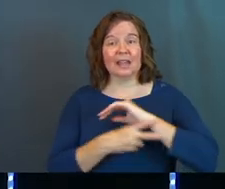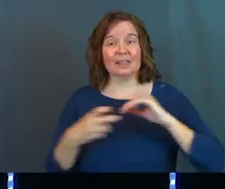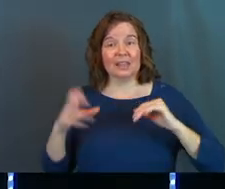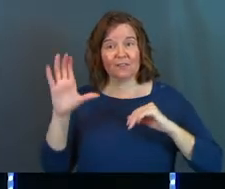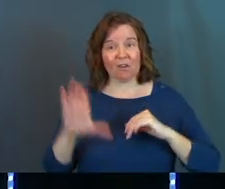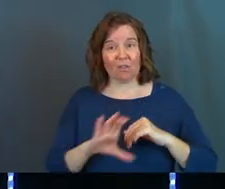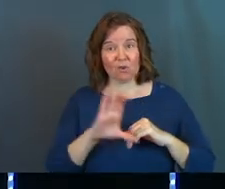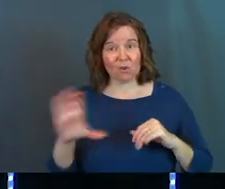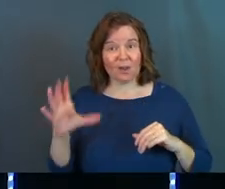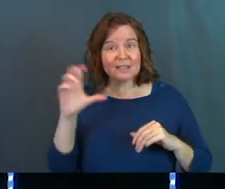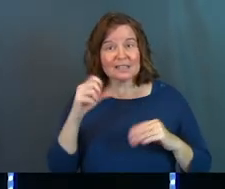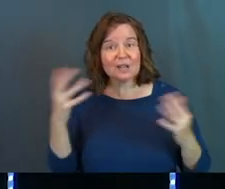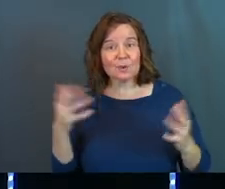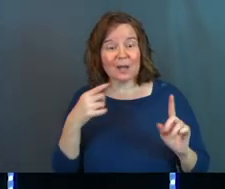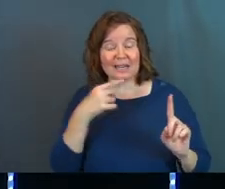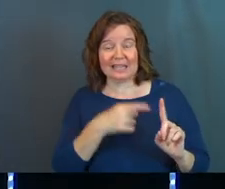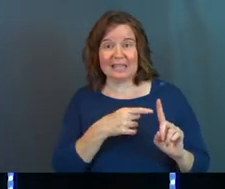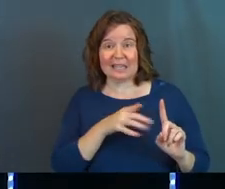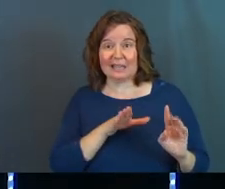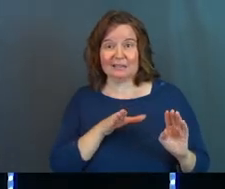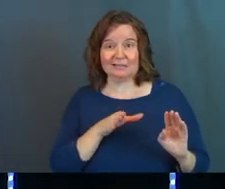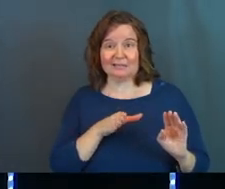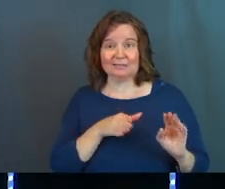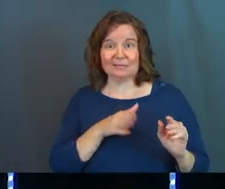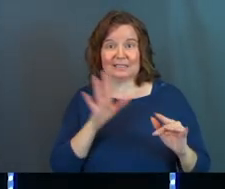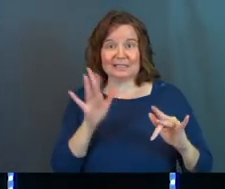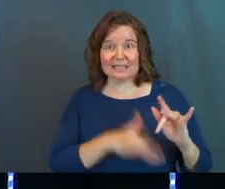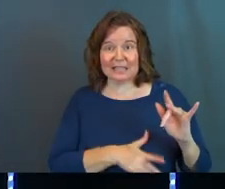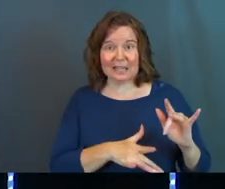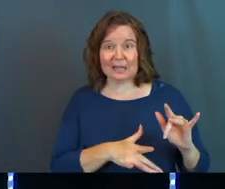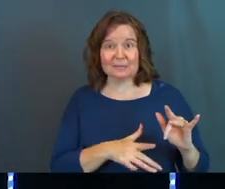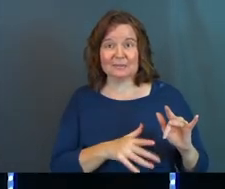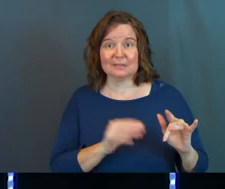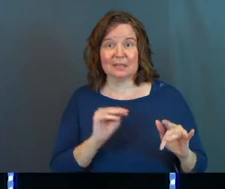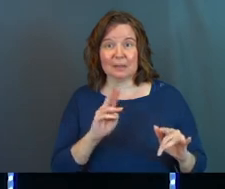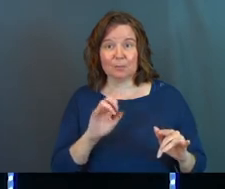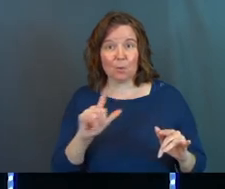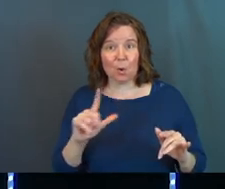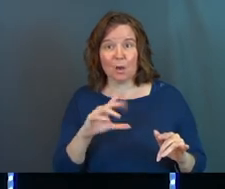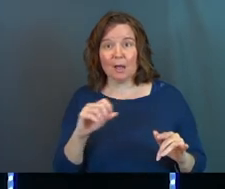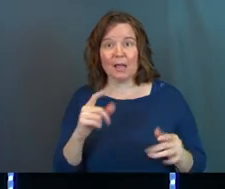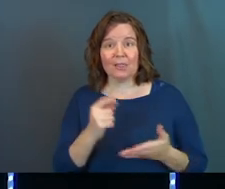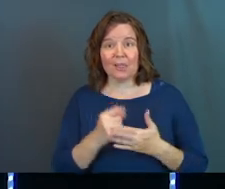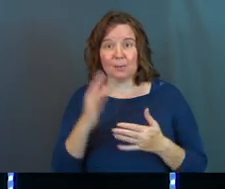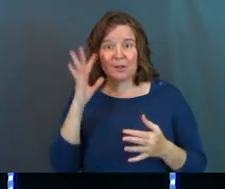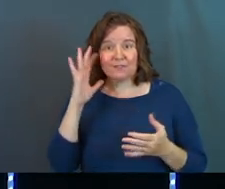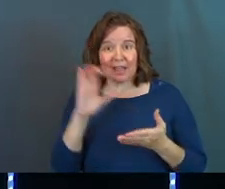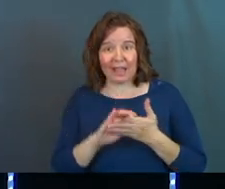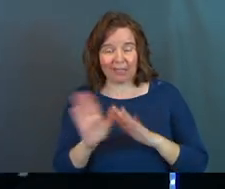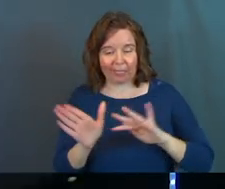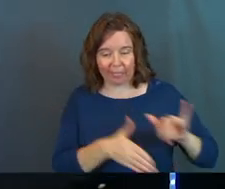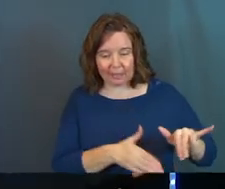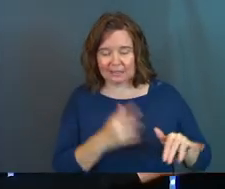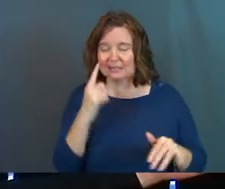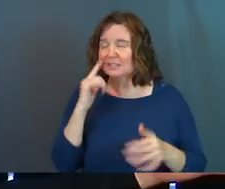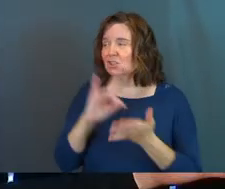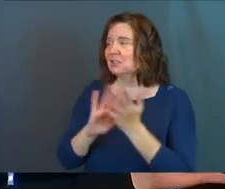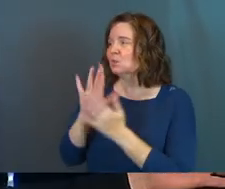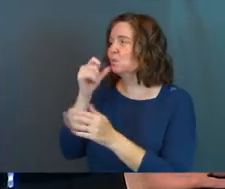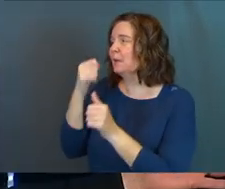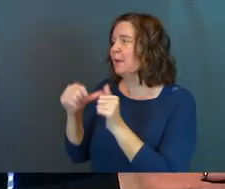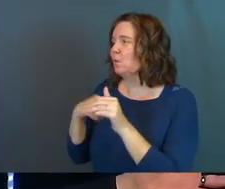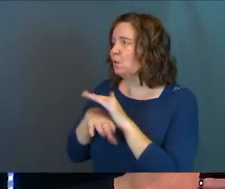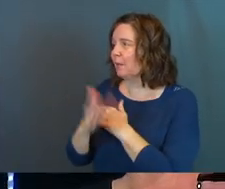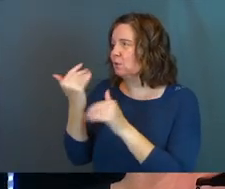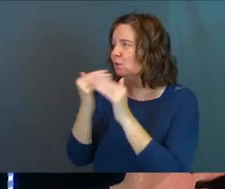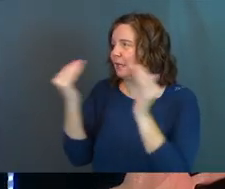cross, guess what? He bypassed moralism and therapeutic faith and just did not even think about it. He just said, Jesus, remember me when you